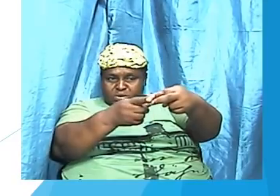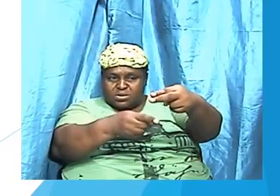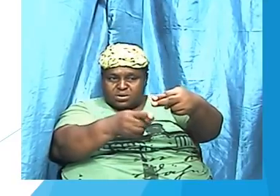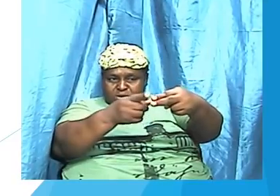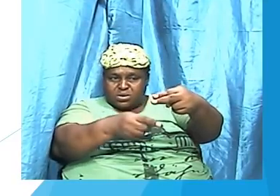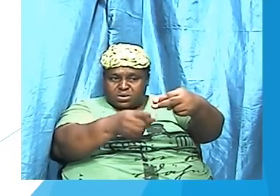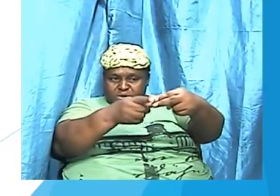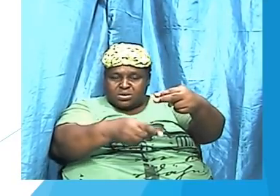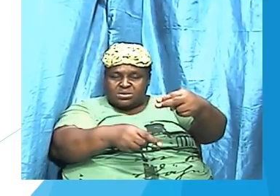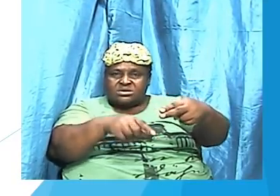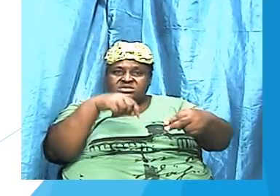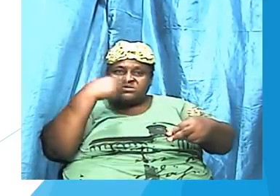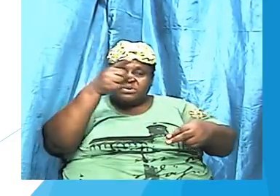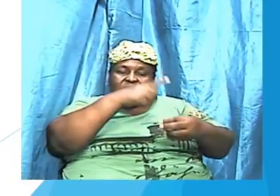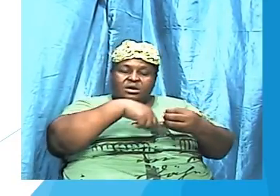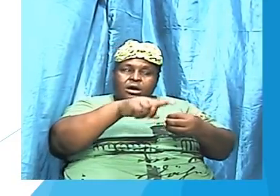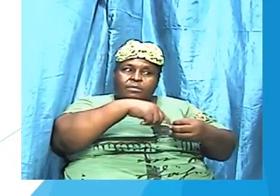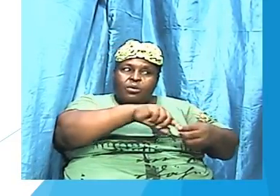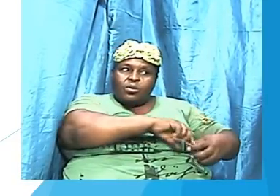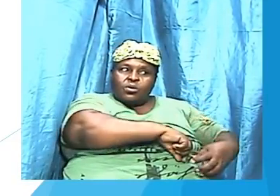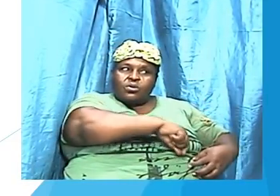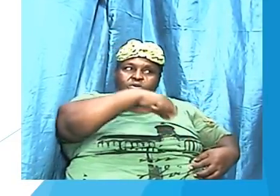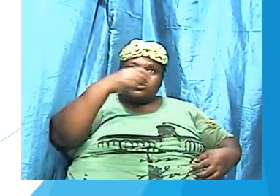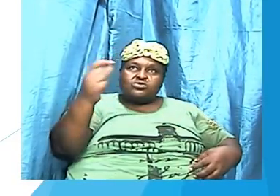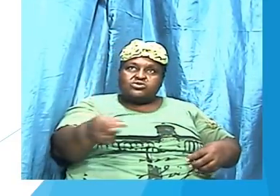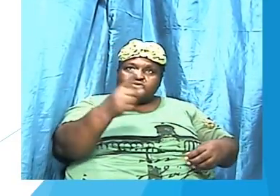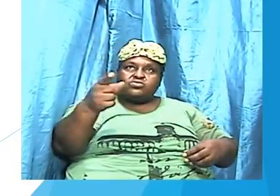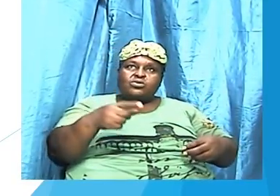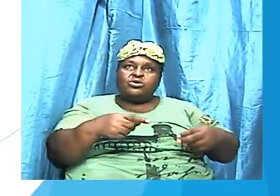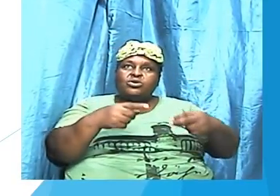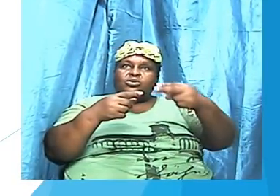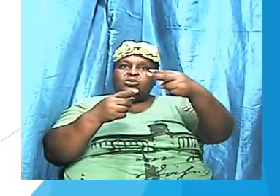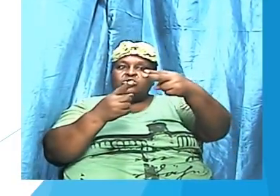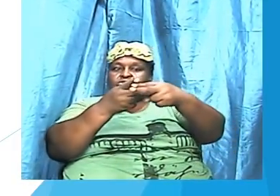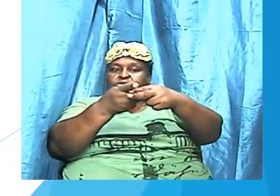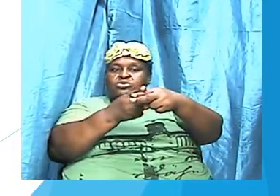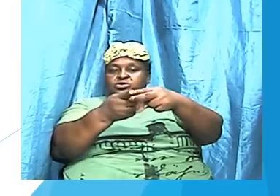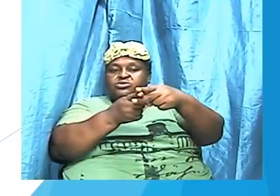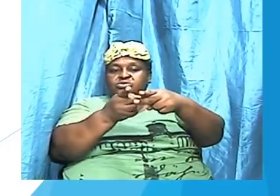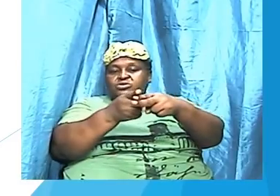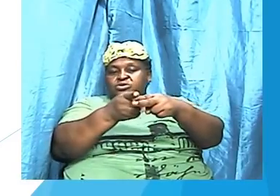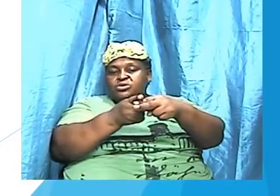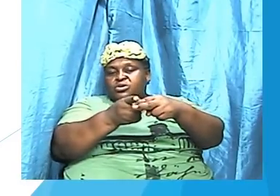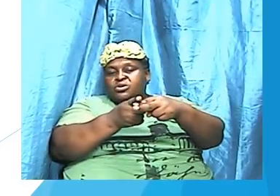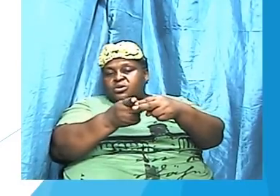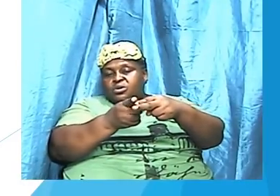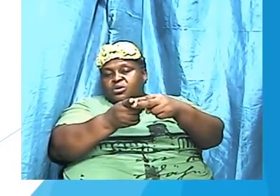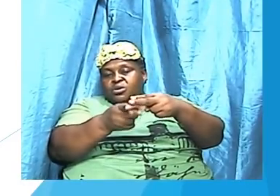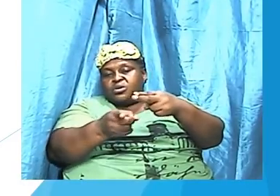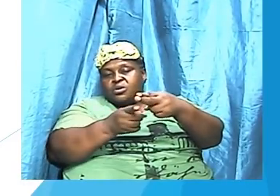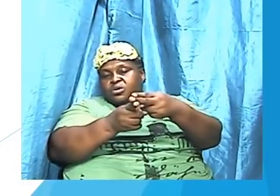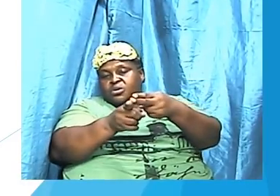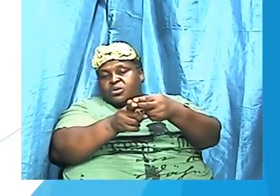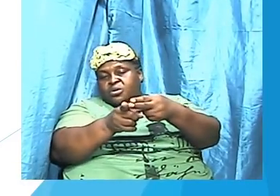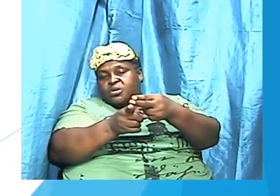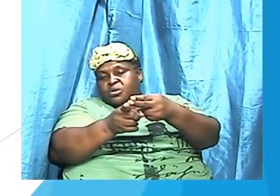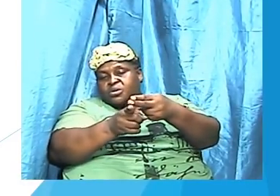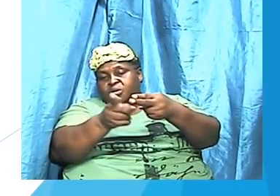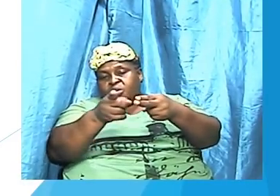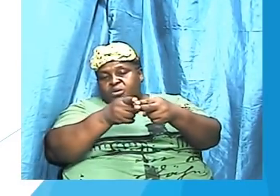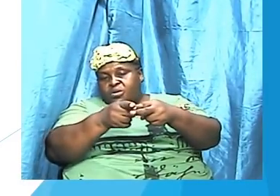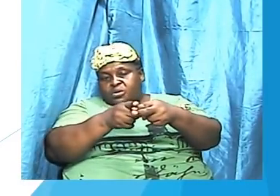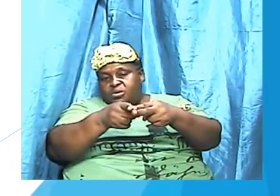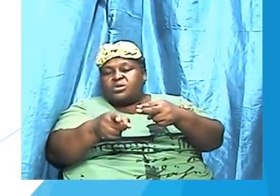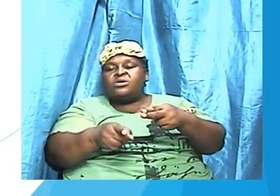and the sword has the two edges and both edges are sharpened so it is the two edges are sharpened fine but